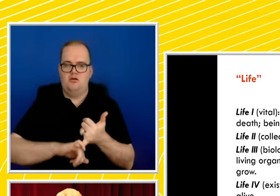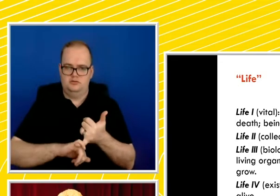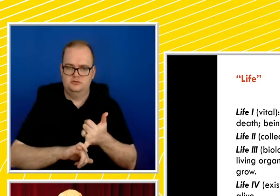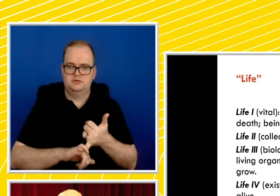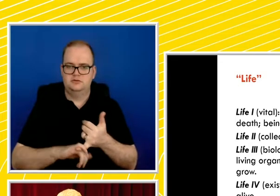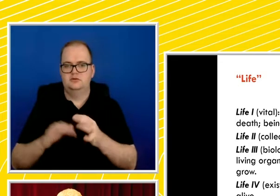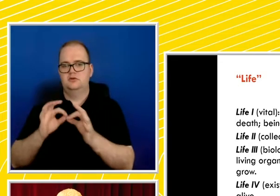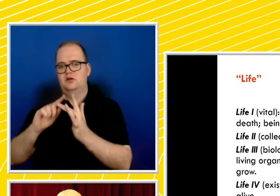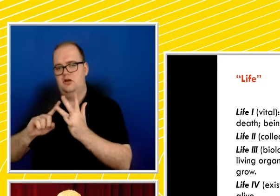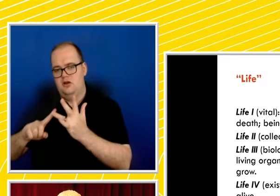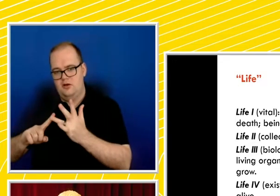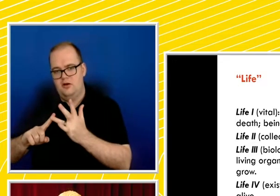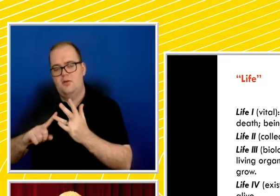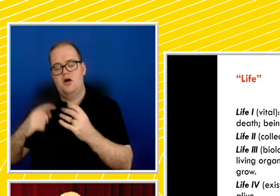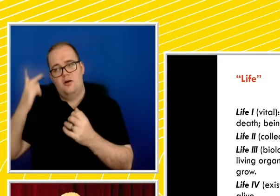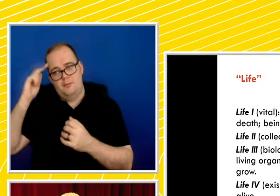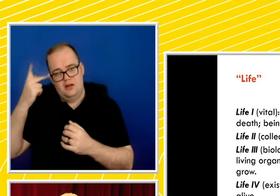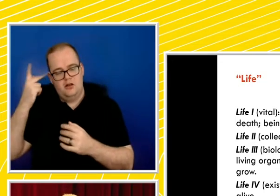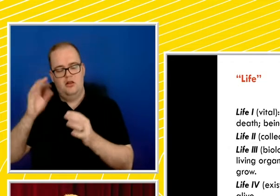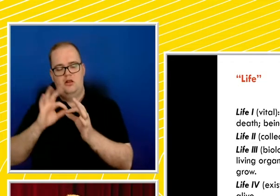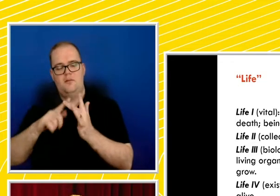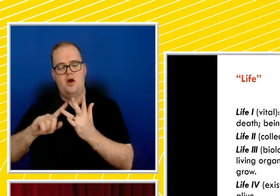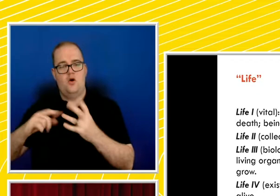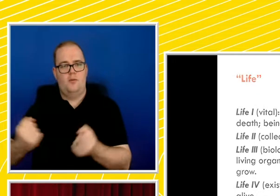biopower approach, actually addresses.